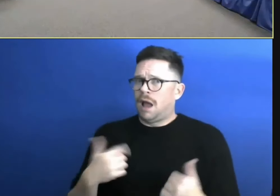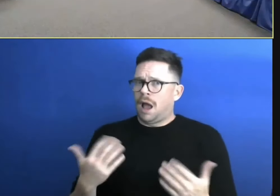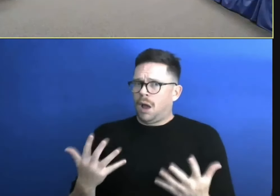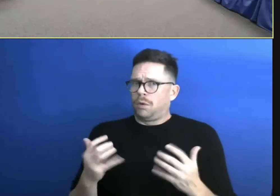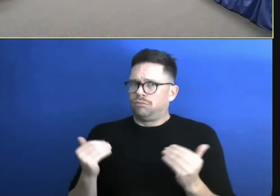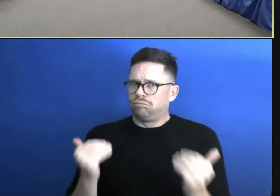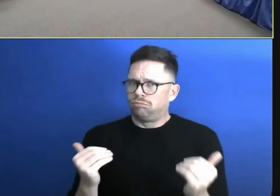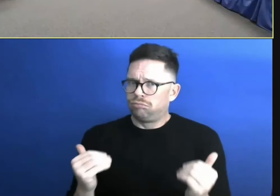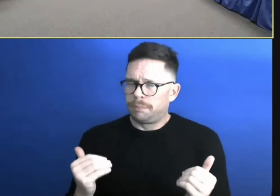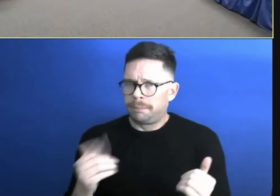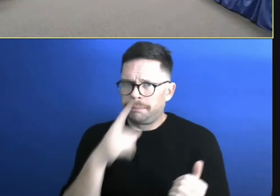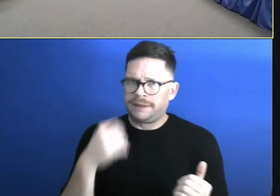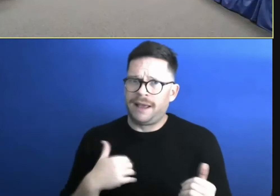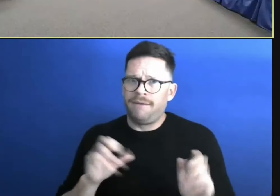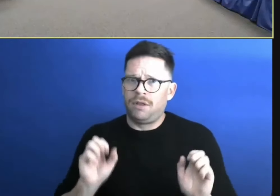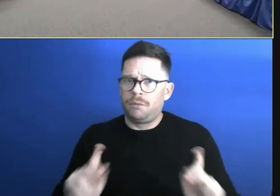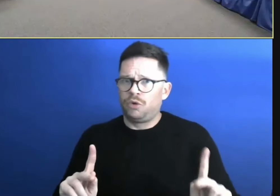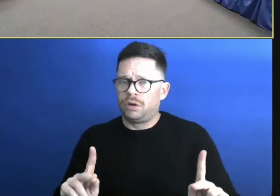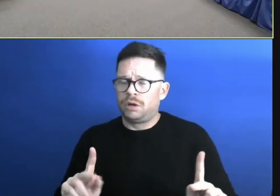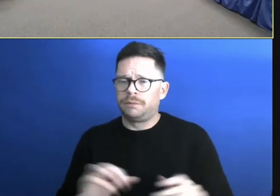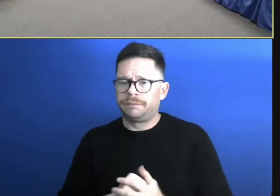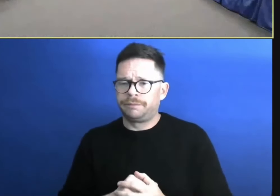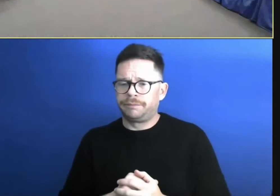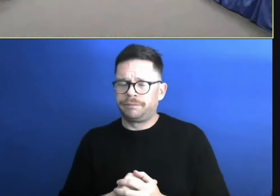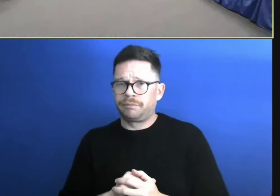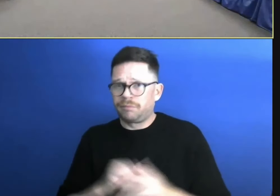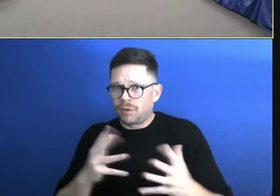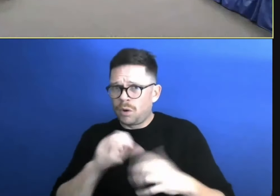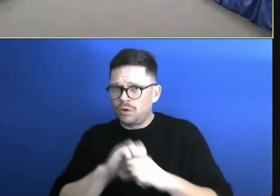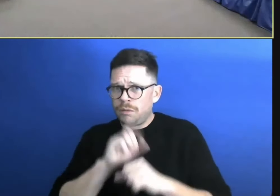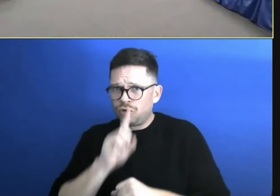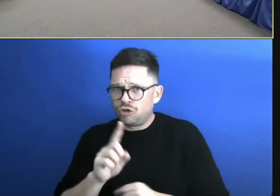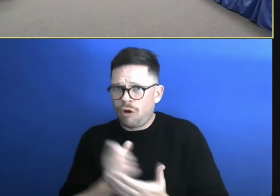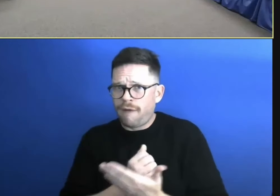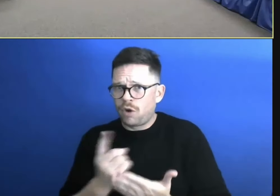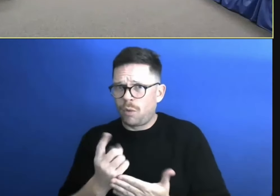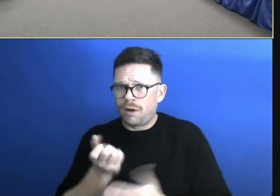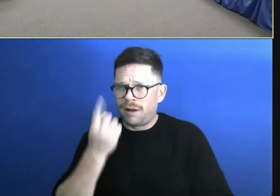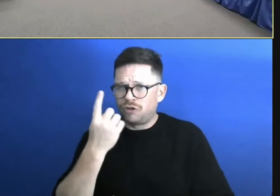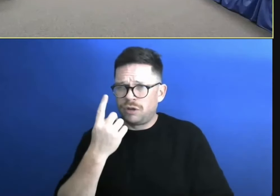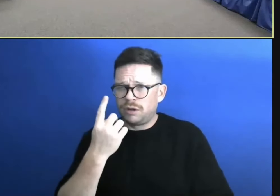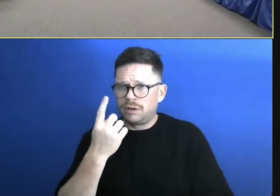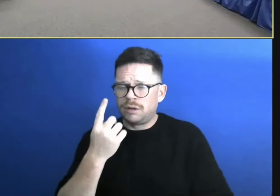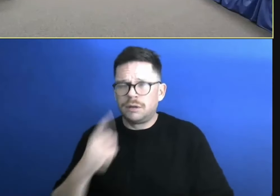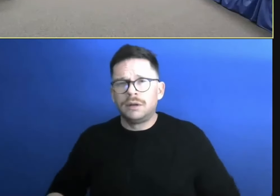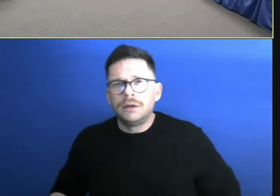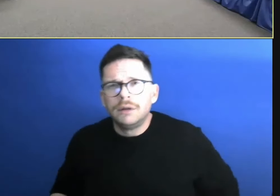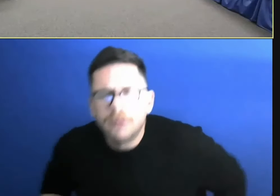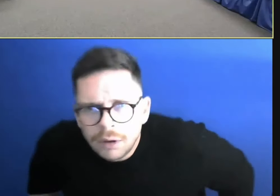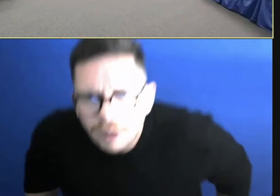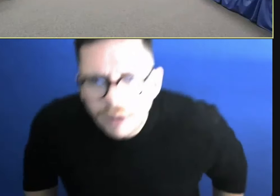this goes out in a video, I just want to just make sure everybody understands the process of the clothing of school. Um,